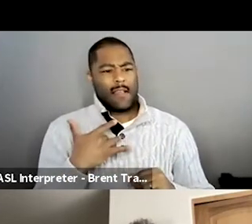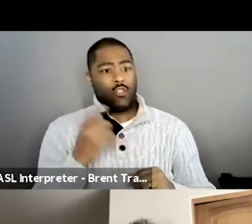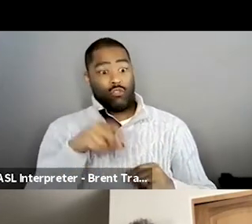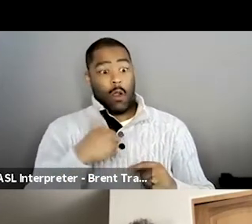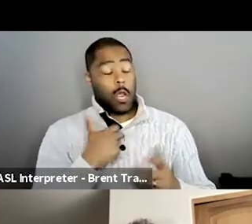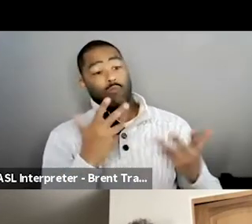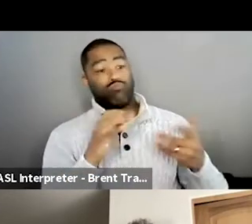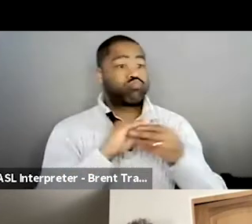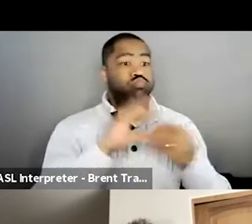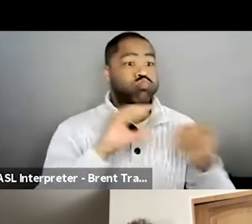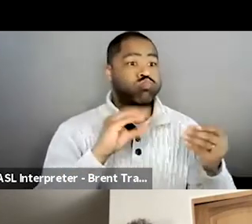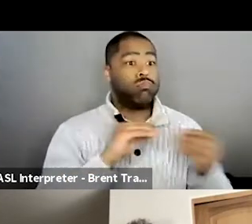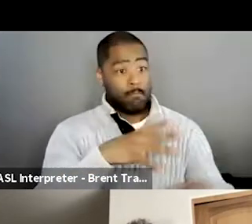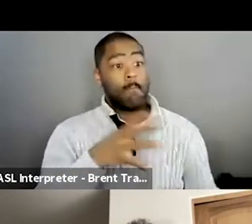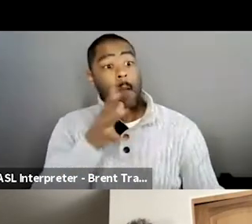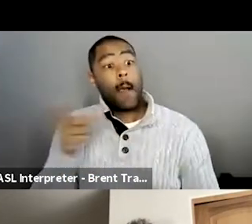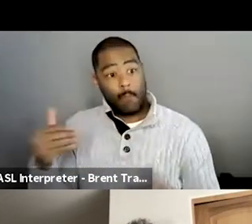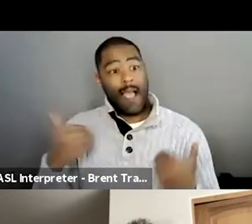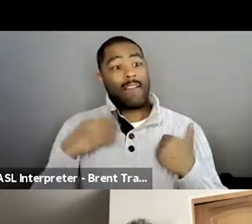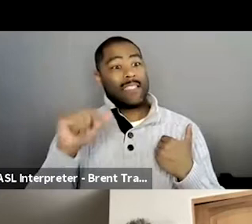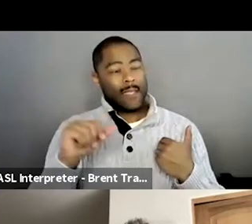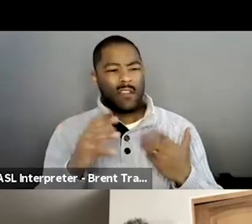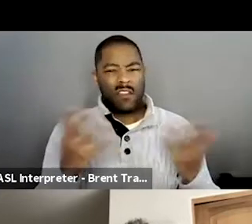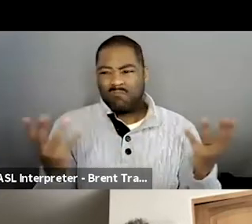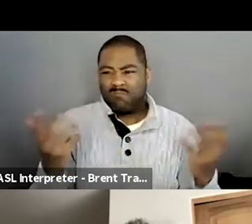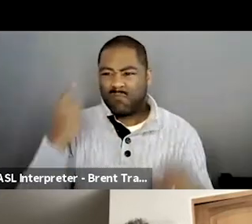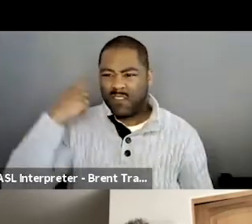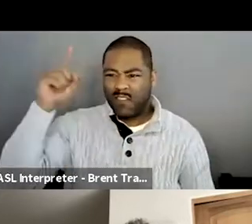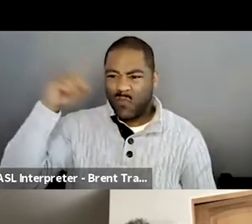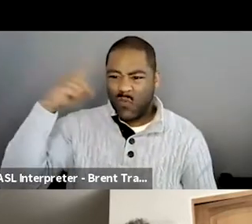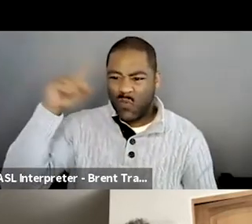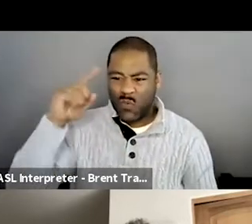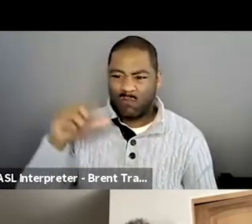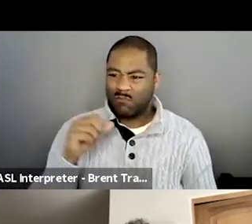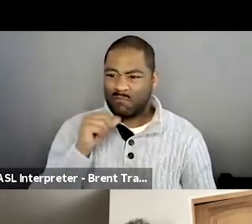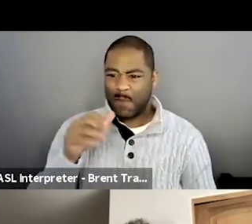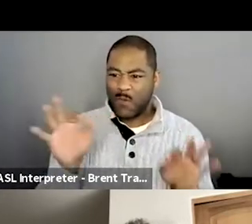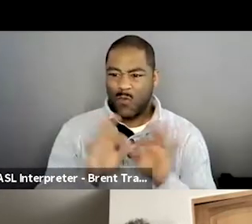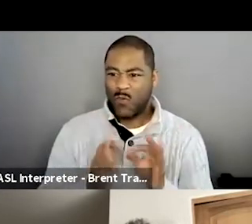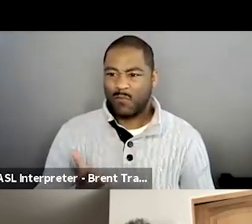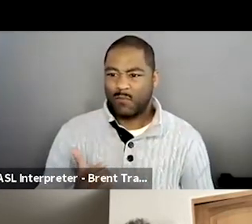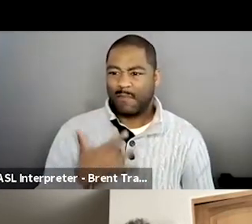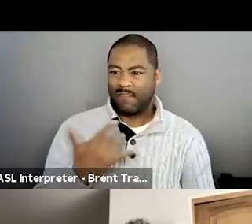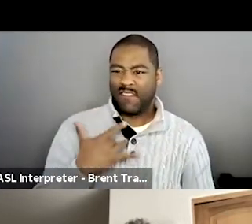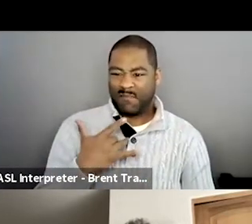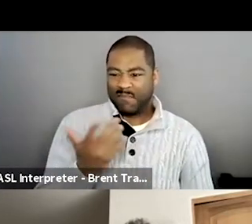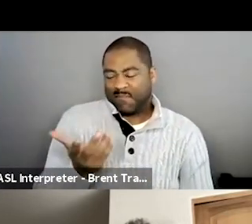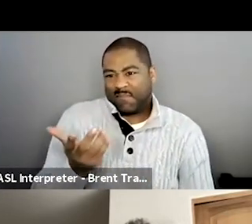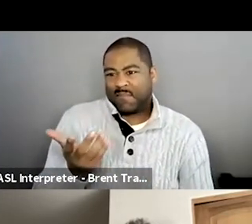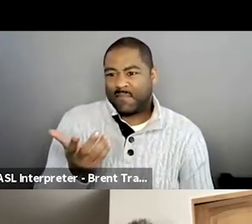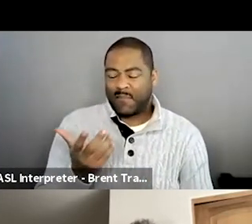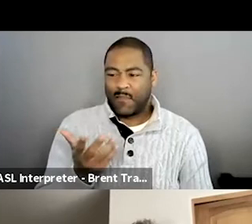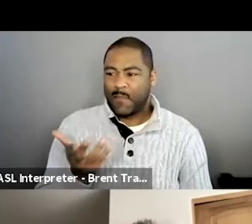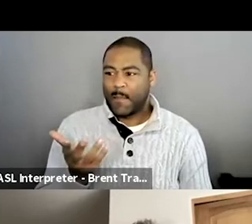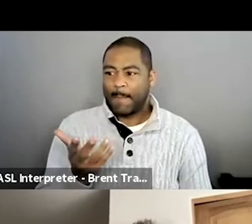was relevant to anything I was doing or relevant to whatever was going on. And I didn't want to make life